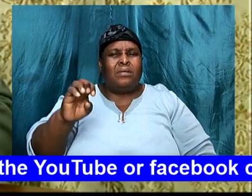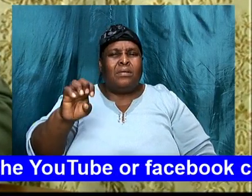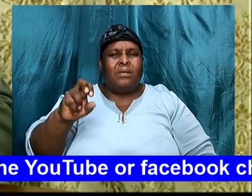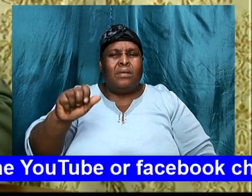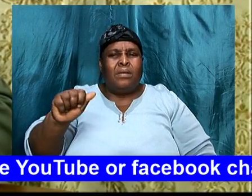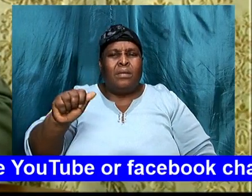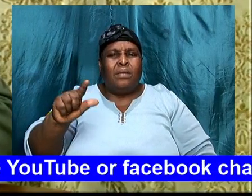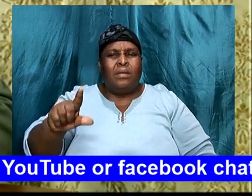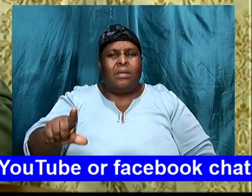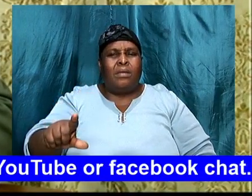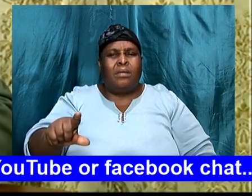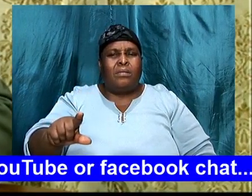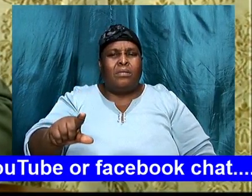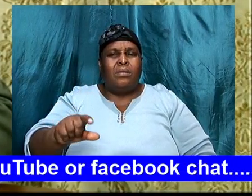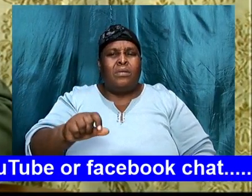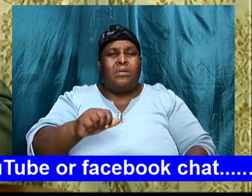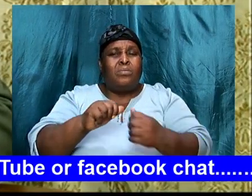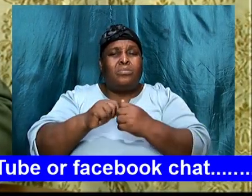God's, plan,